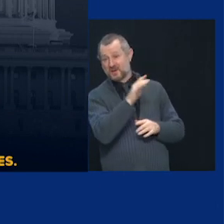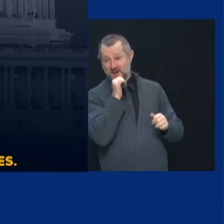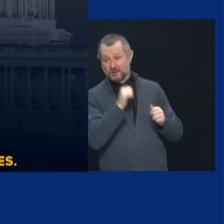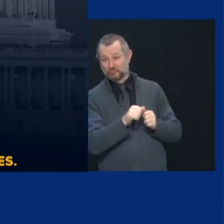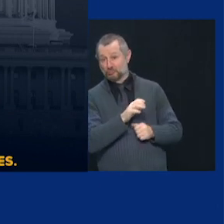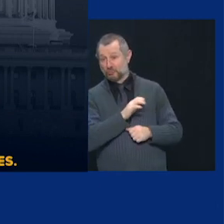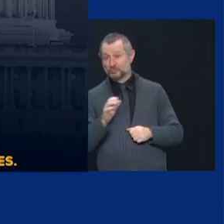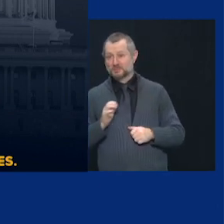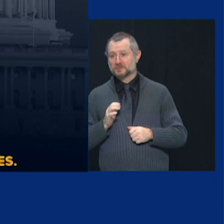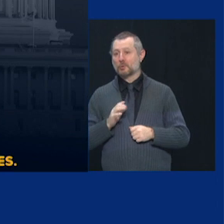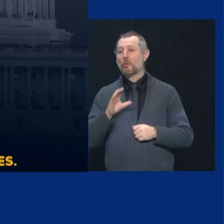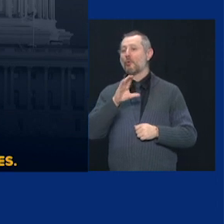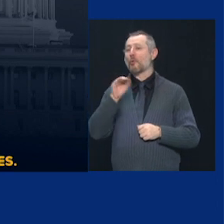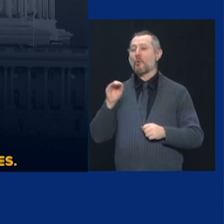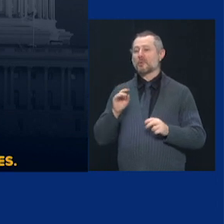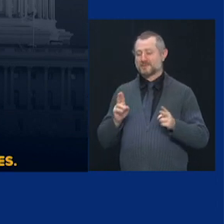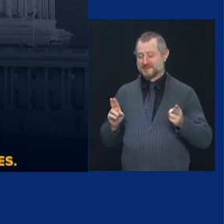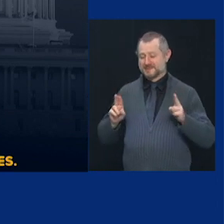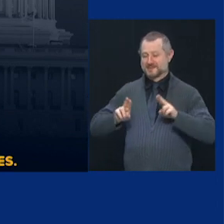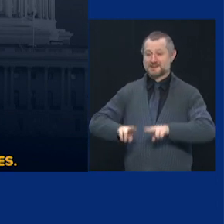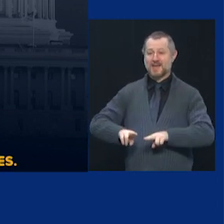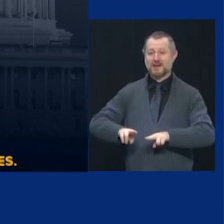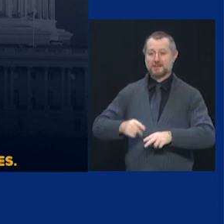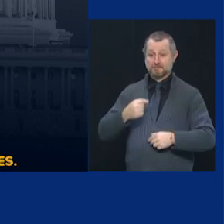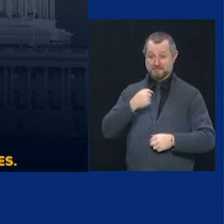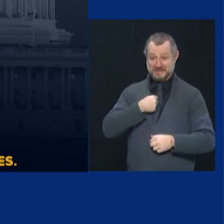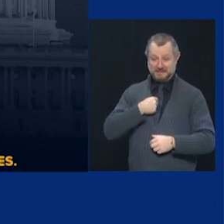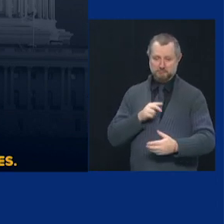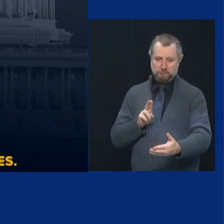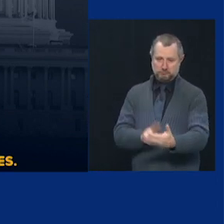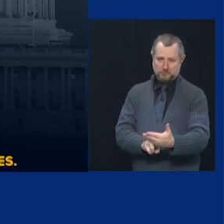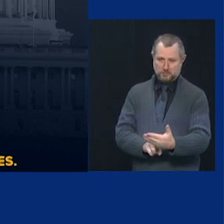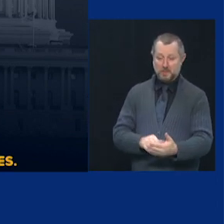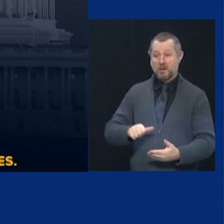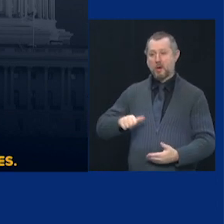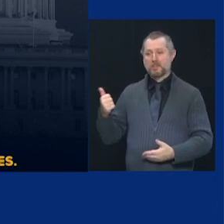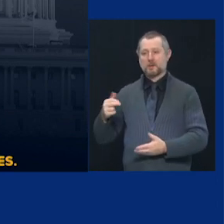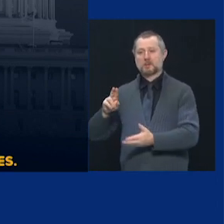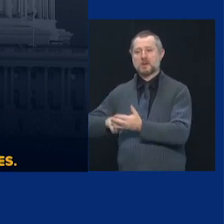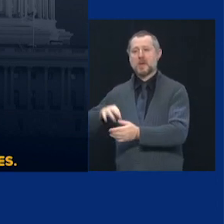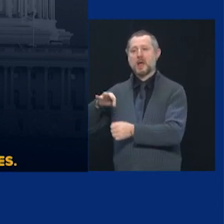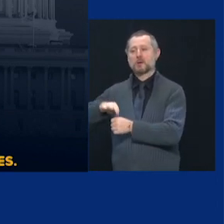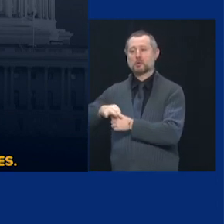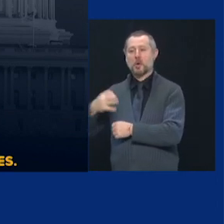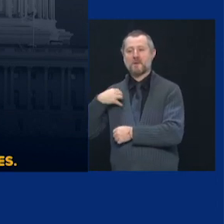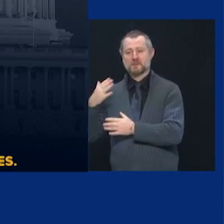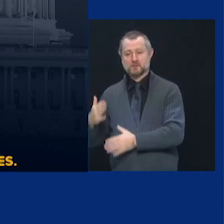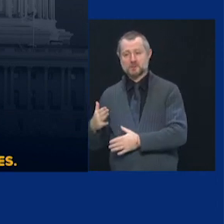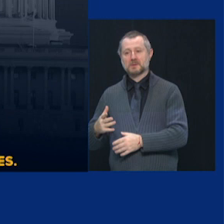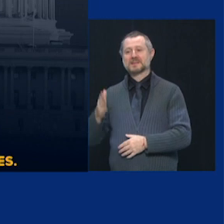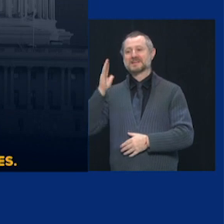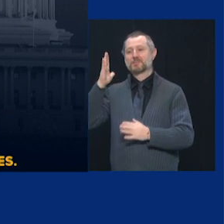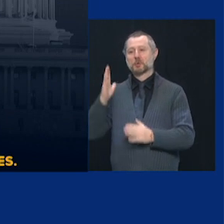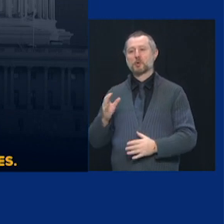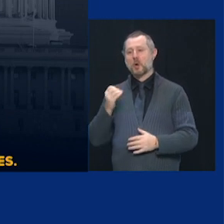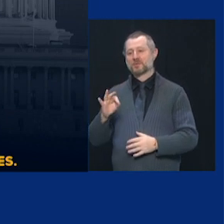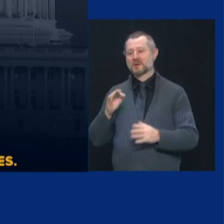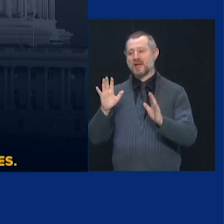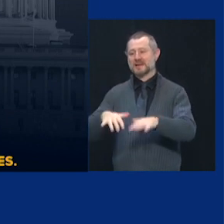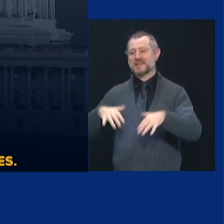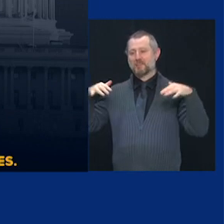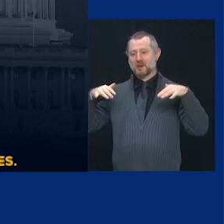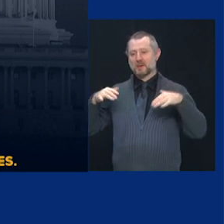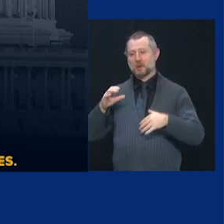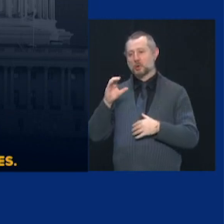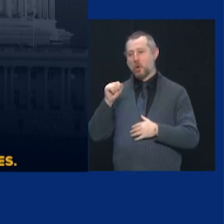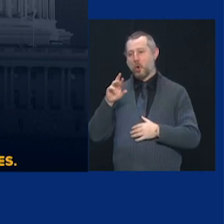myself, elected officials, the Speaker of the Assembly, Carl Heastie, the Senate leader,